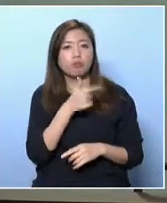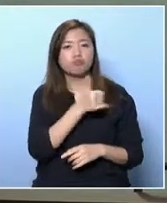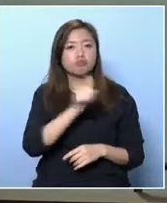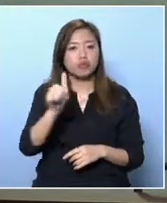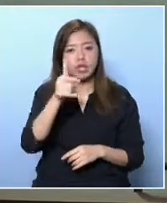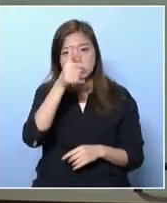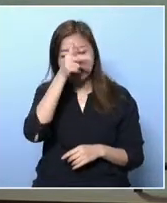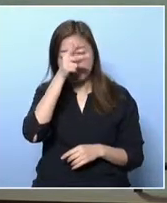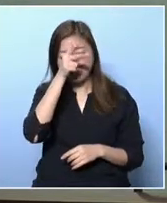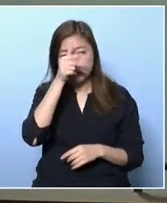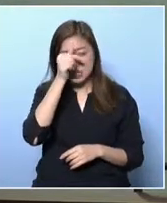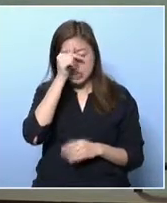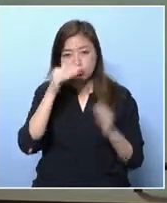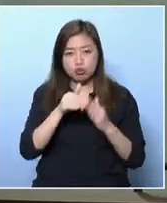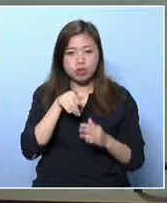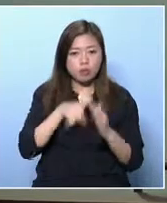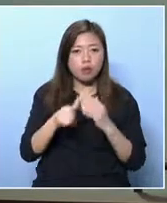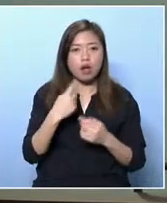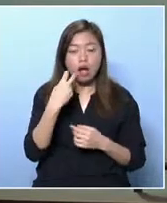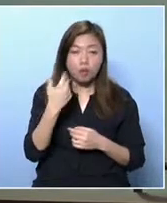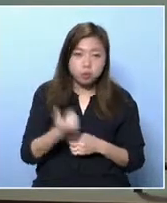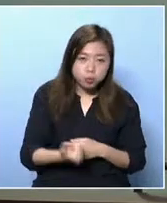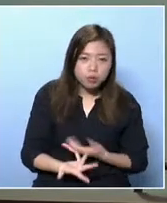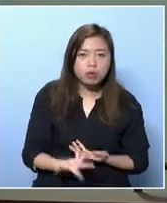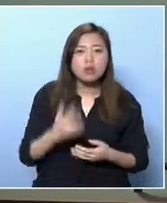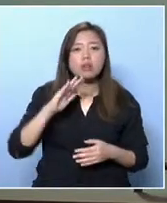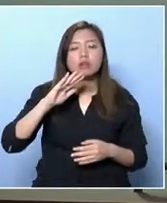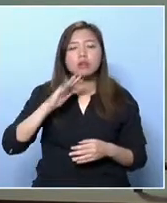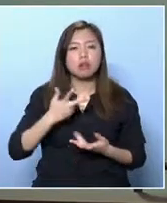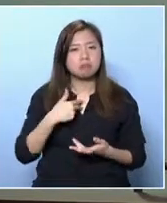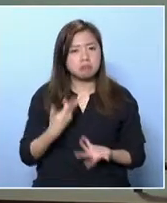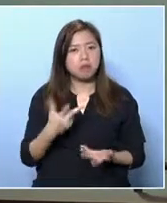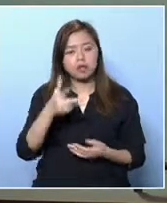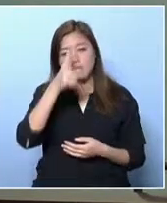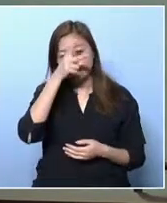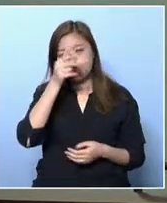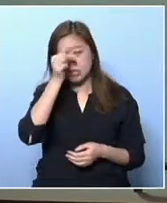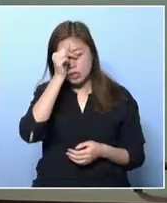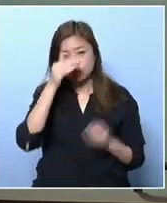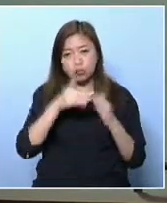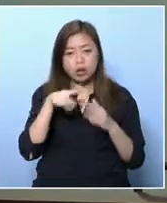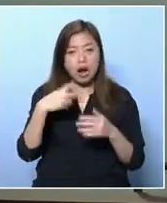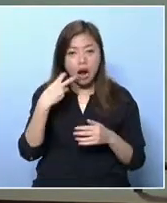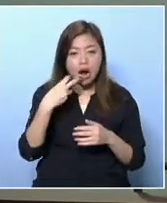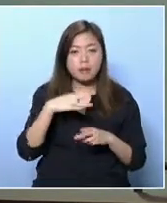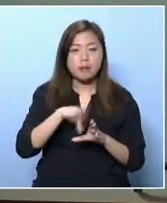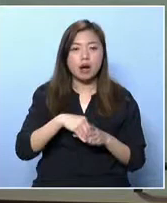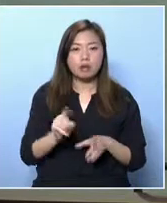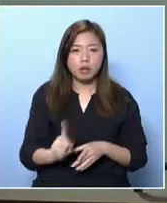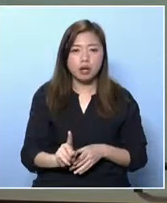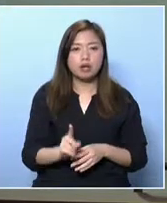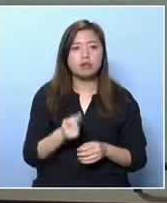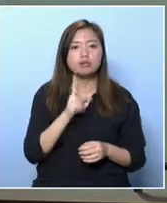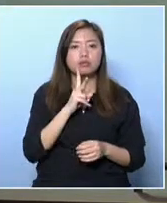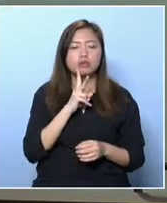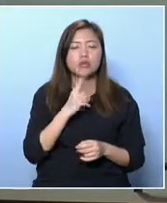in these families are higher. You may say that they should go to a public clinic